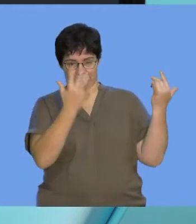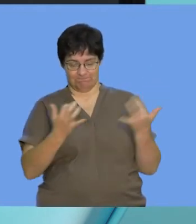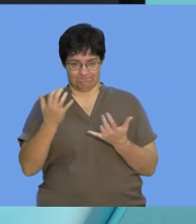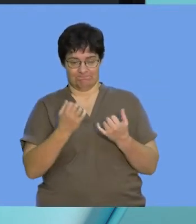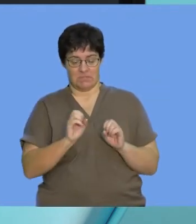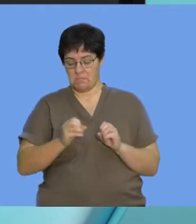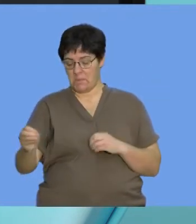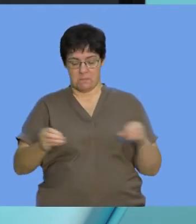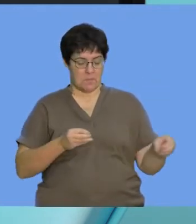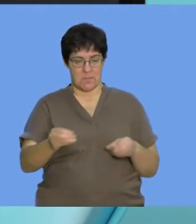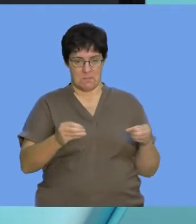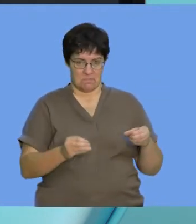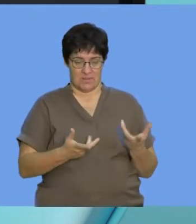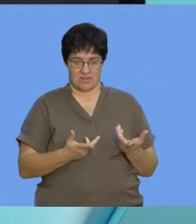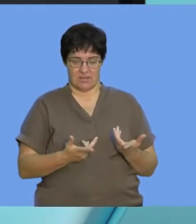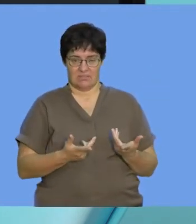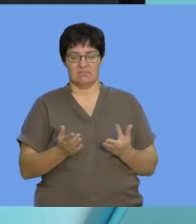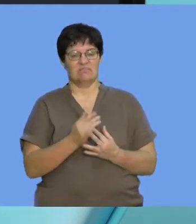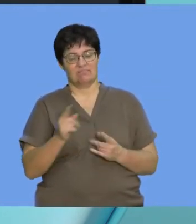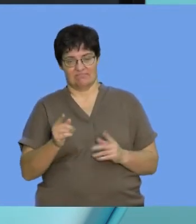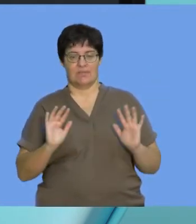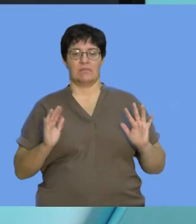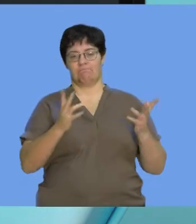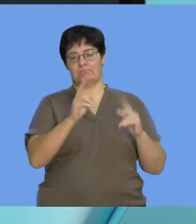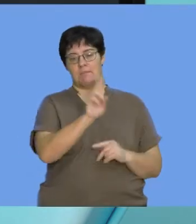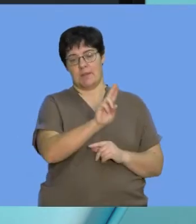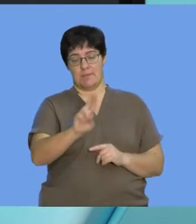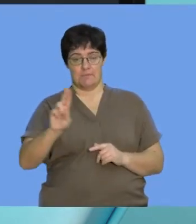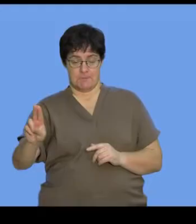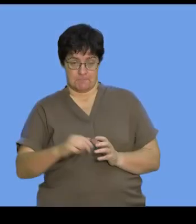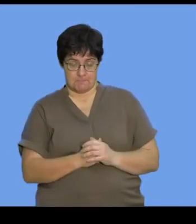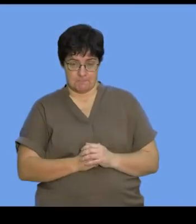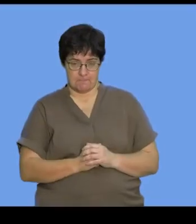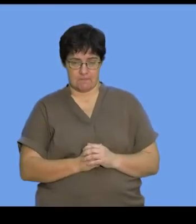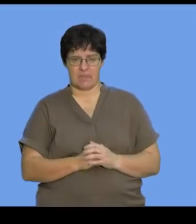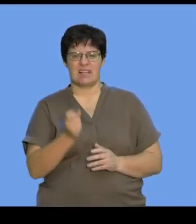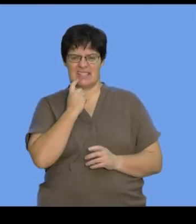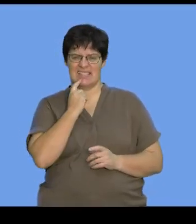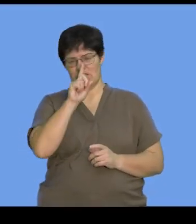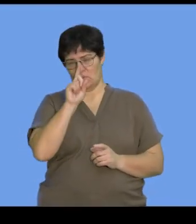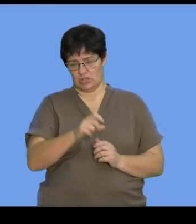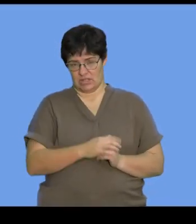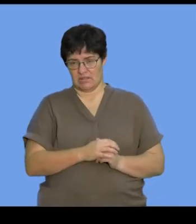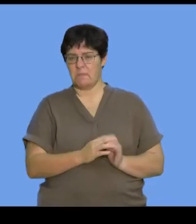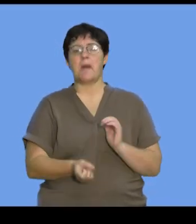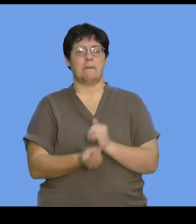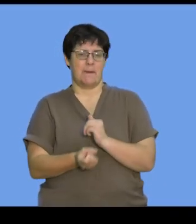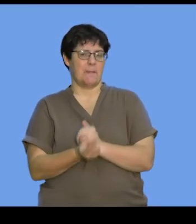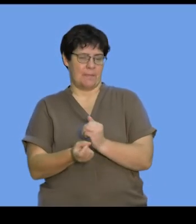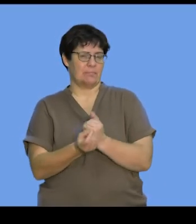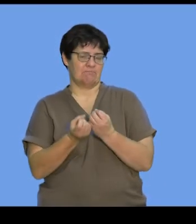the distribution proportionately between the complementary base space. So, quite an easy question, which often comes up,